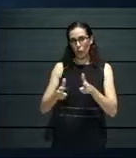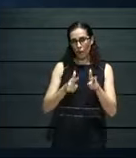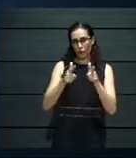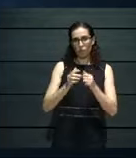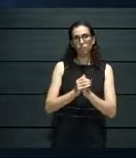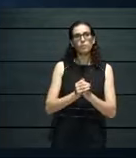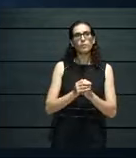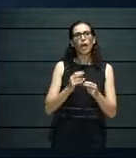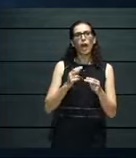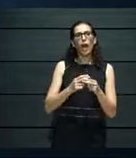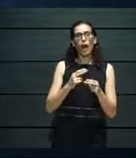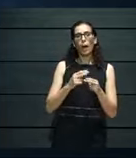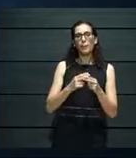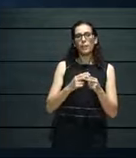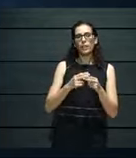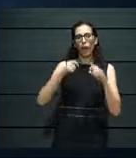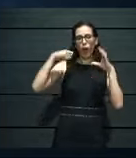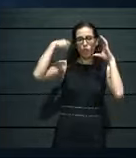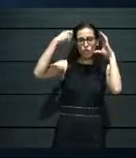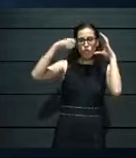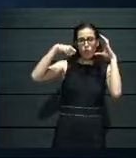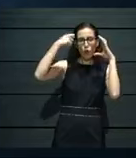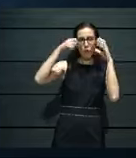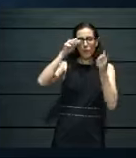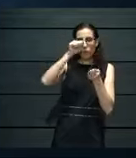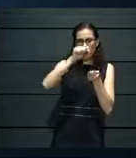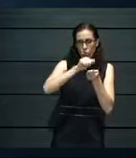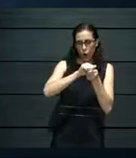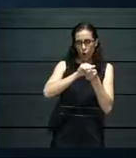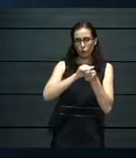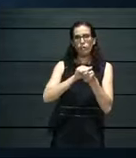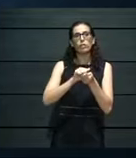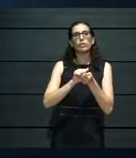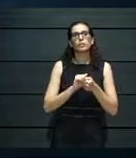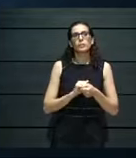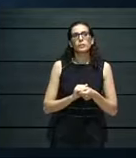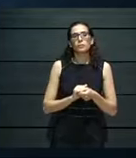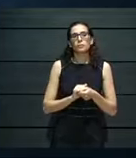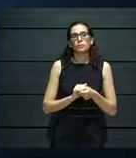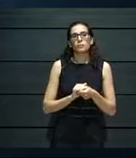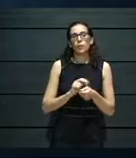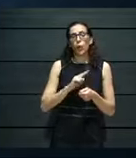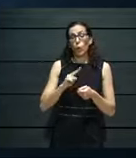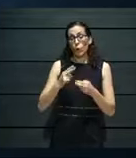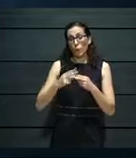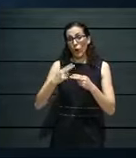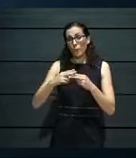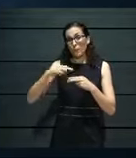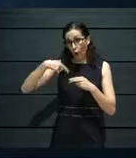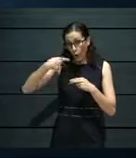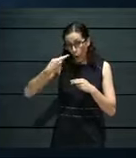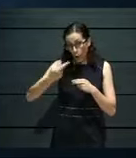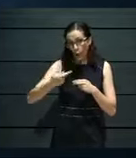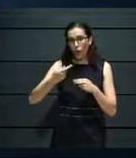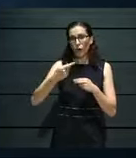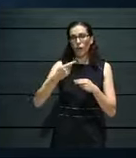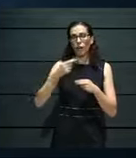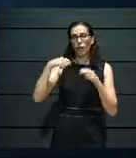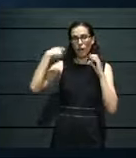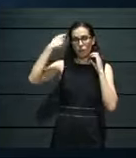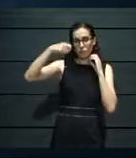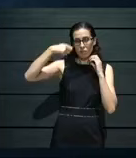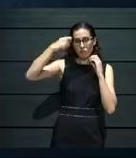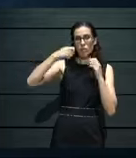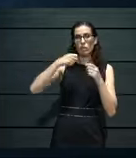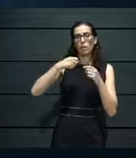two productions, jazz suite, and another production, which was in Maltese, Minastra, Jean Fazola,